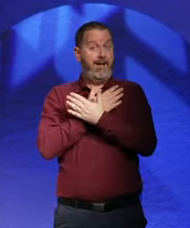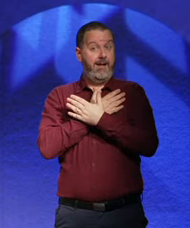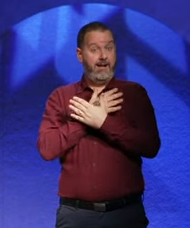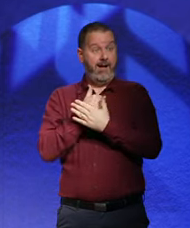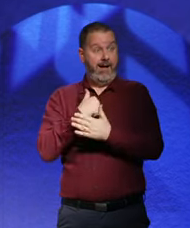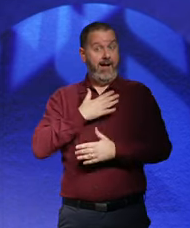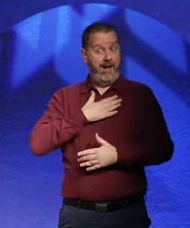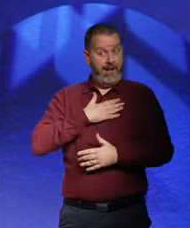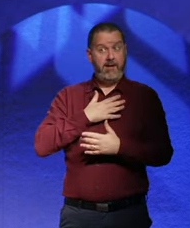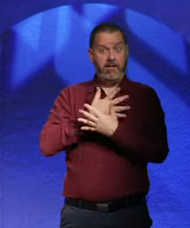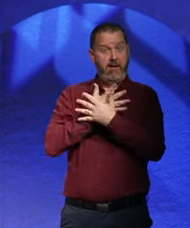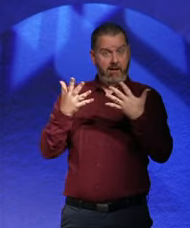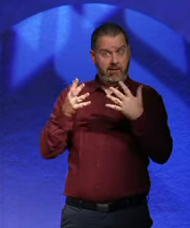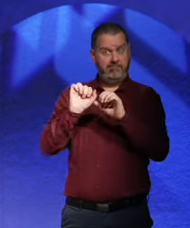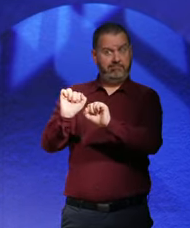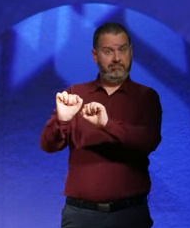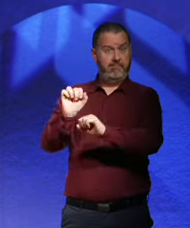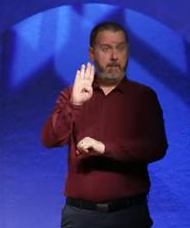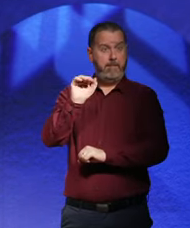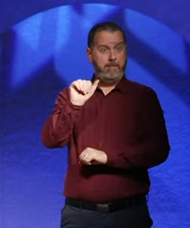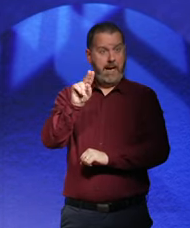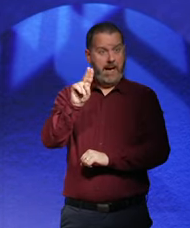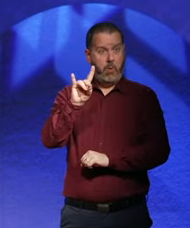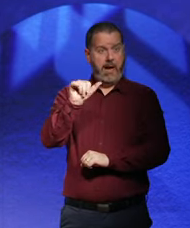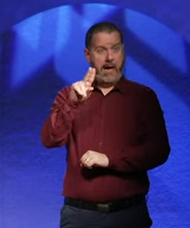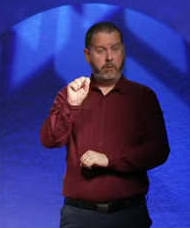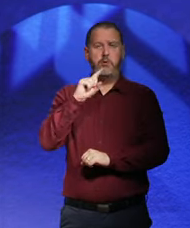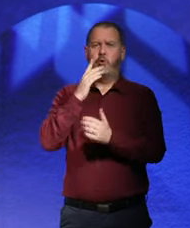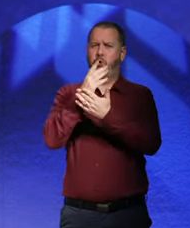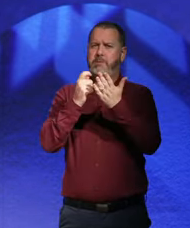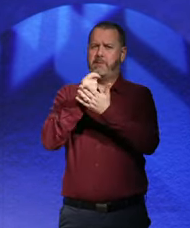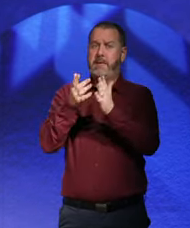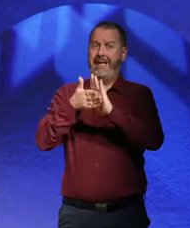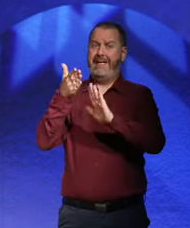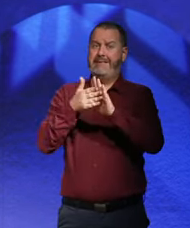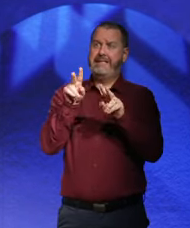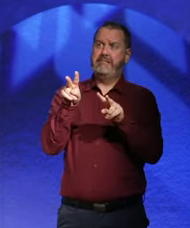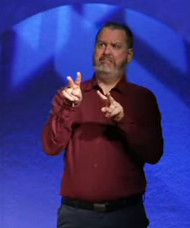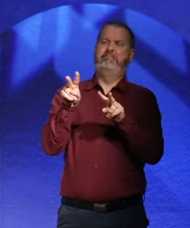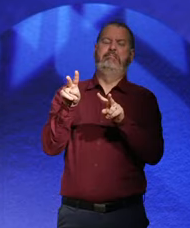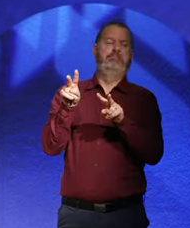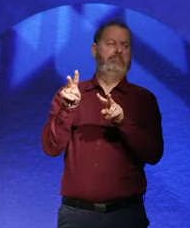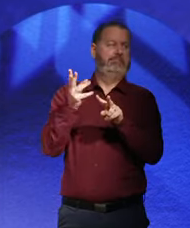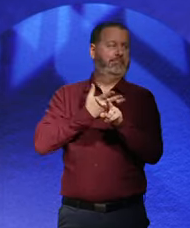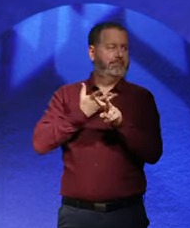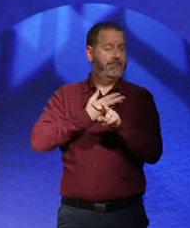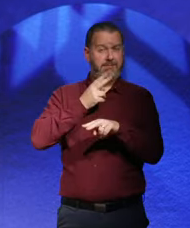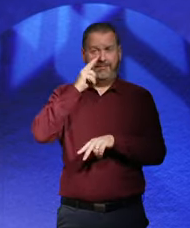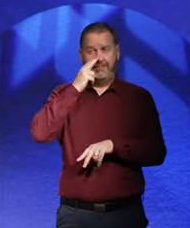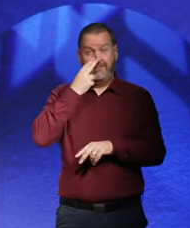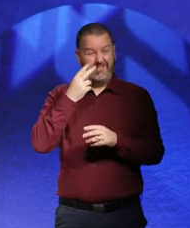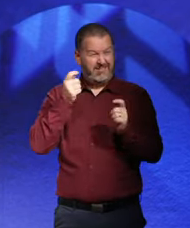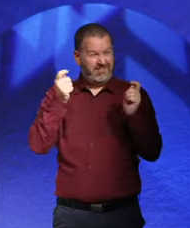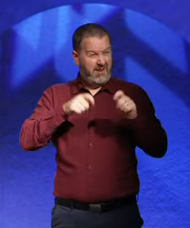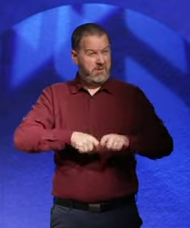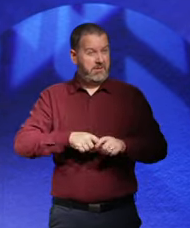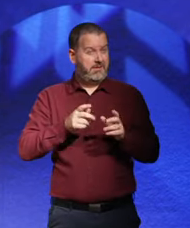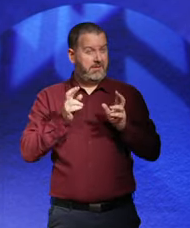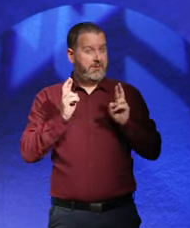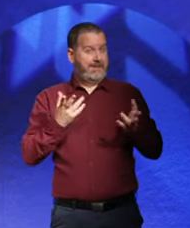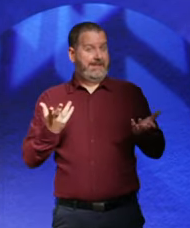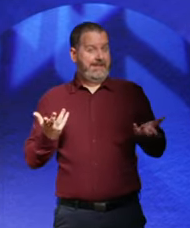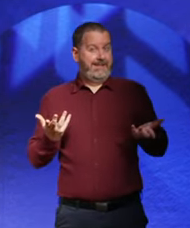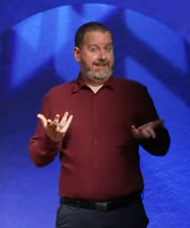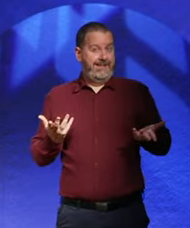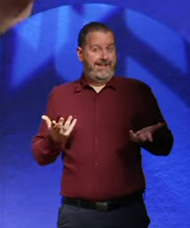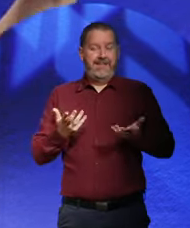Bauhaus did. But some of the buildings were terrible, weren't they? mean... Not for you. They were... They were the... These were